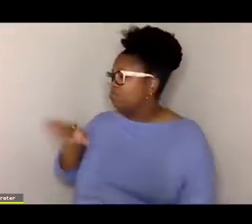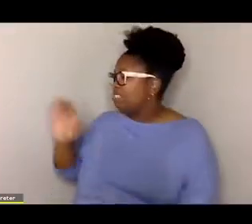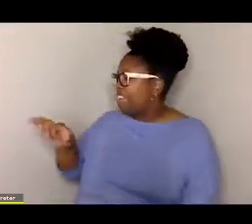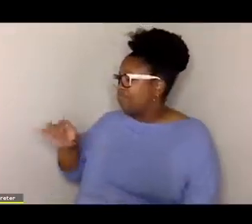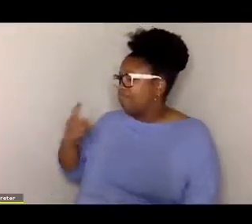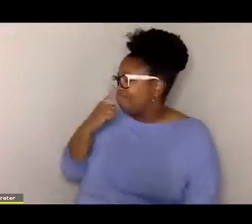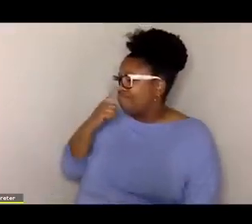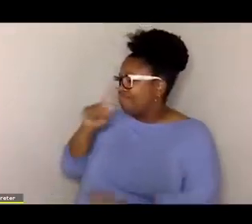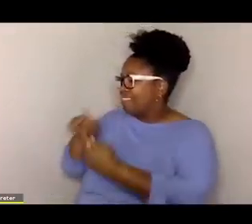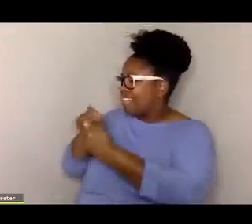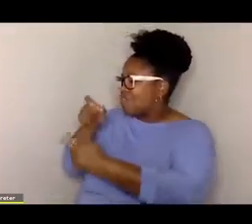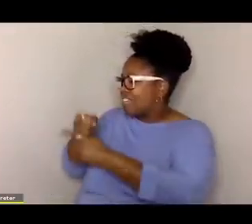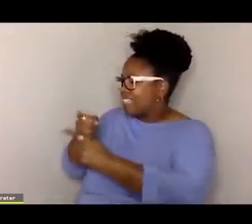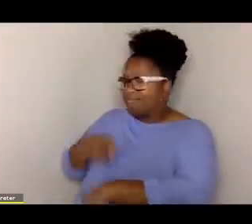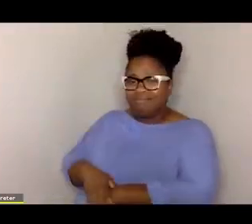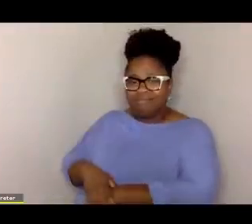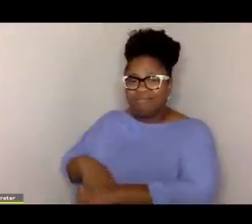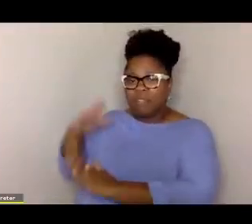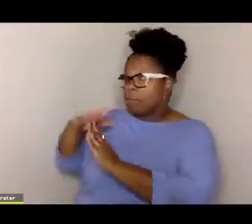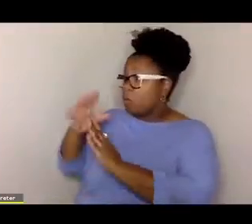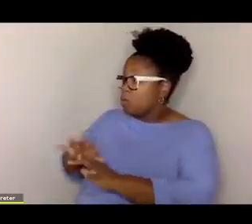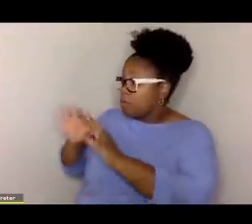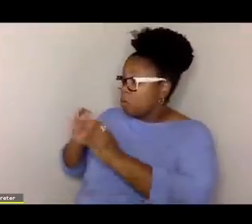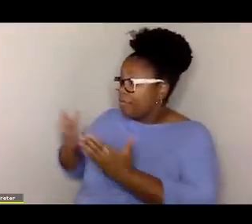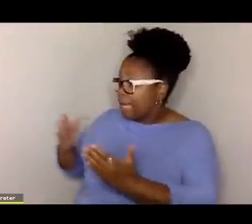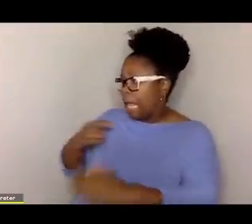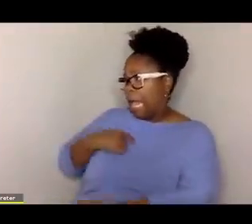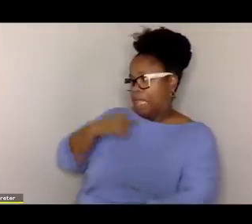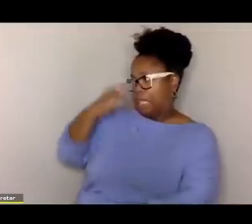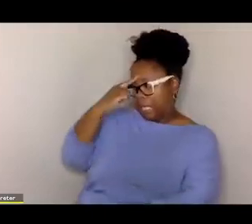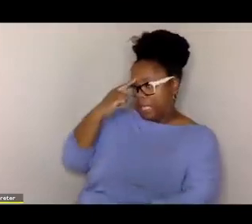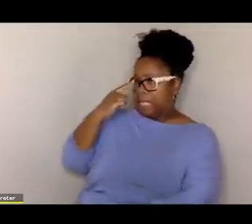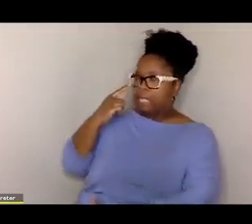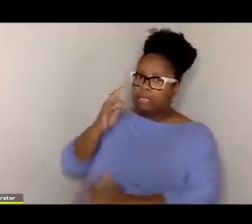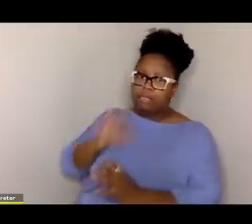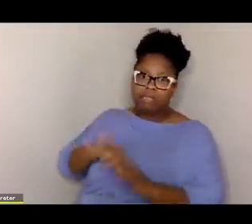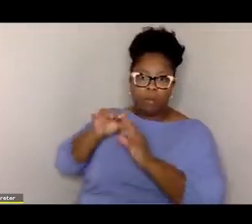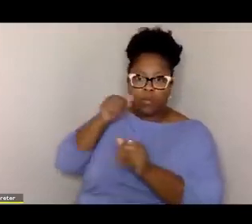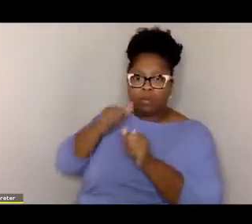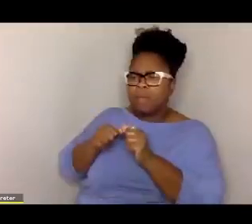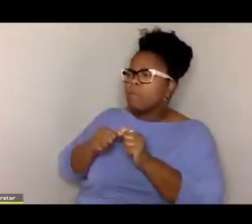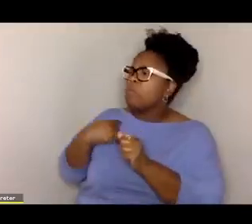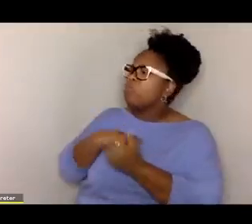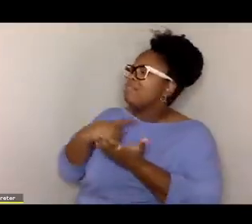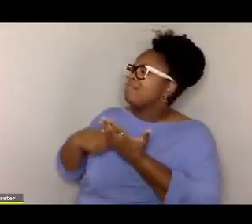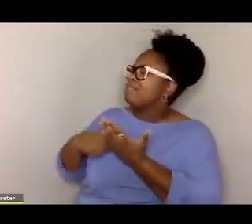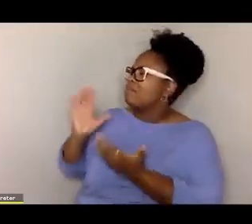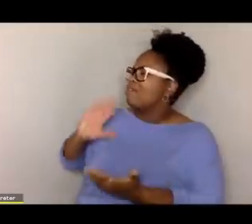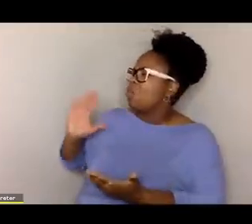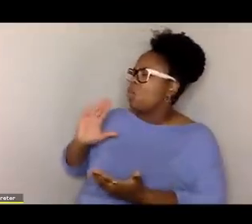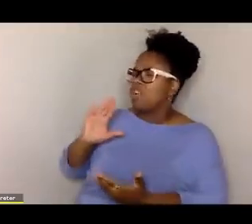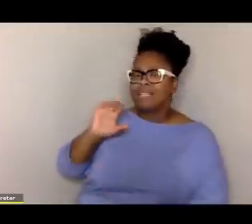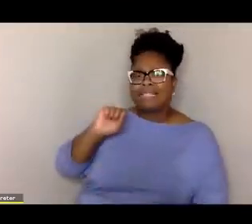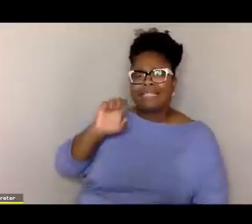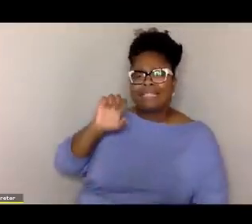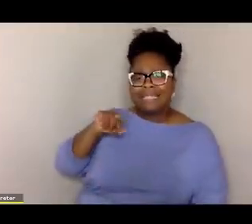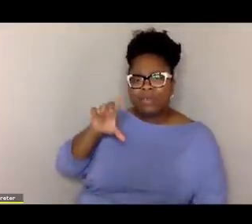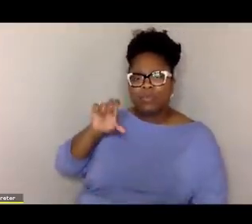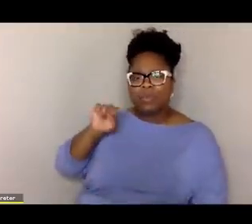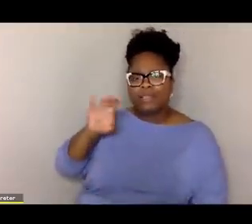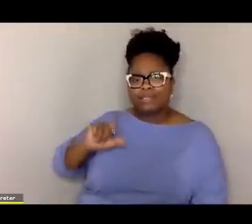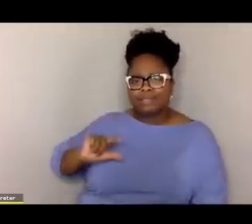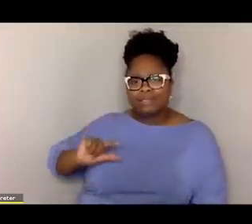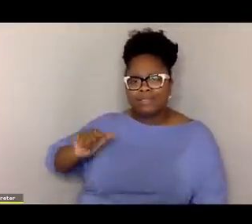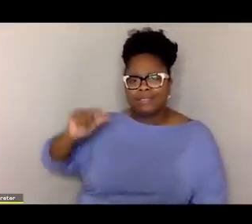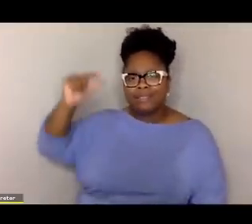You are spot on. mean, the most important thing, I think, is for people to remember what we were talking about earlier, the sequence of